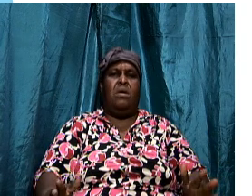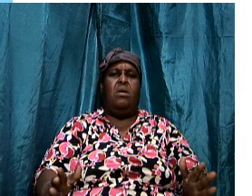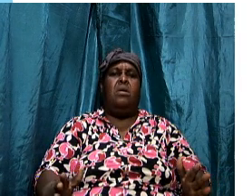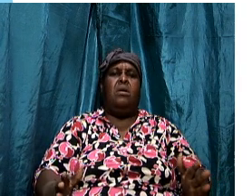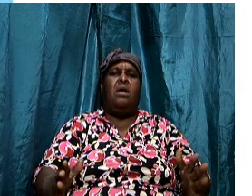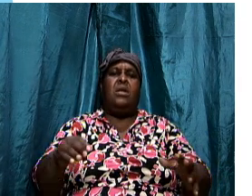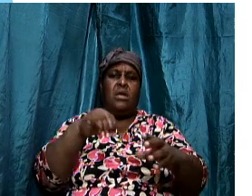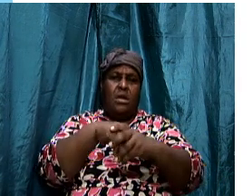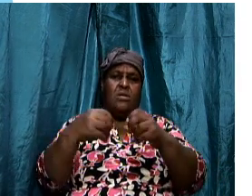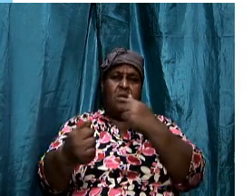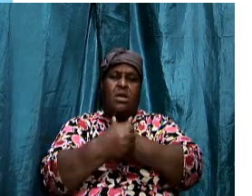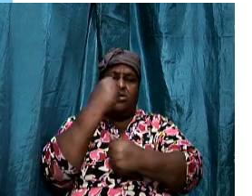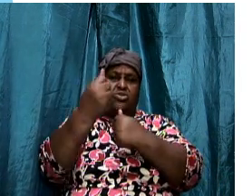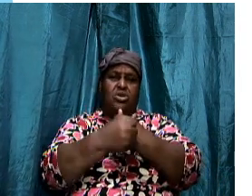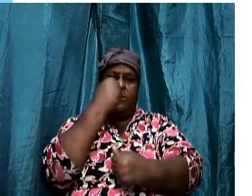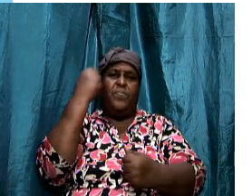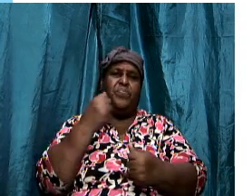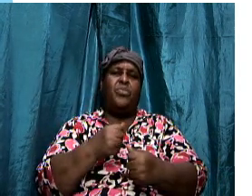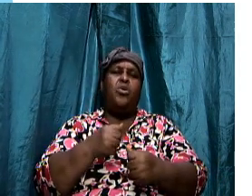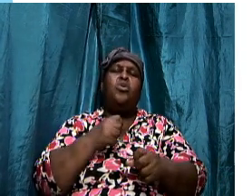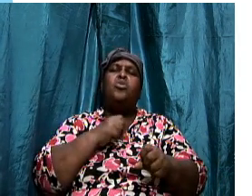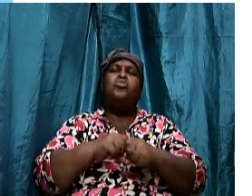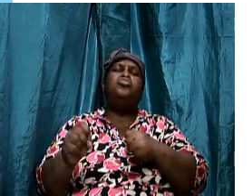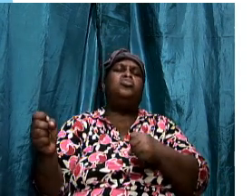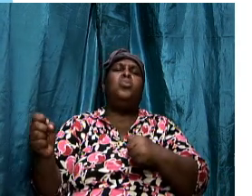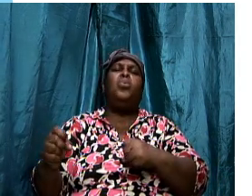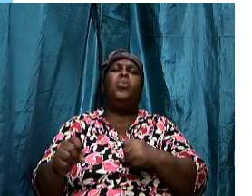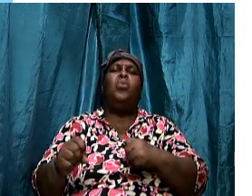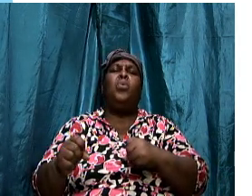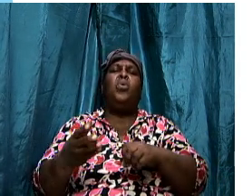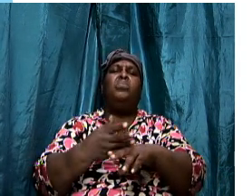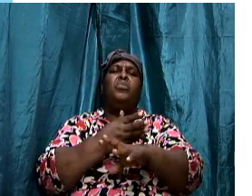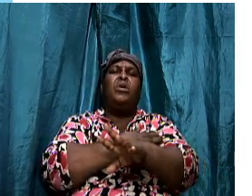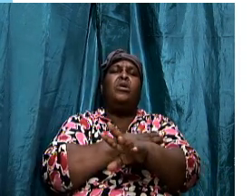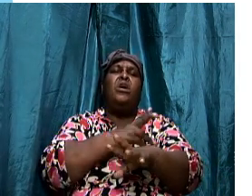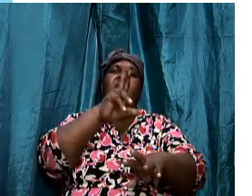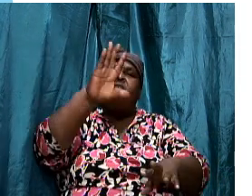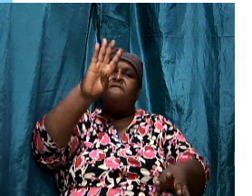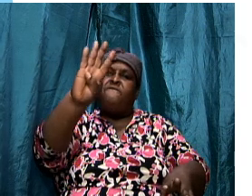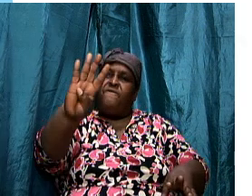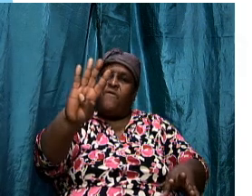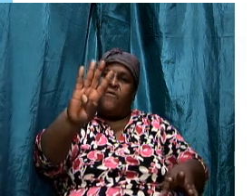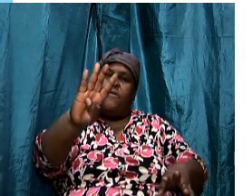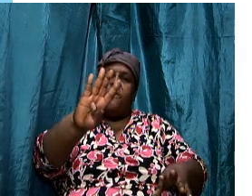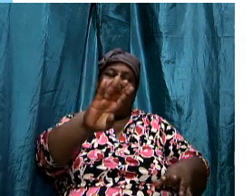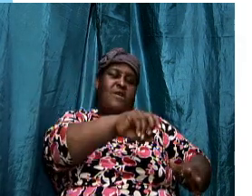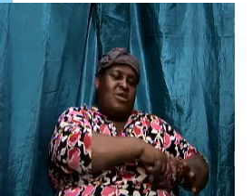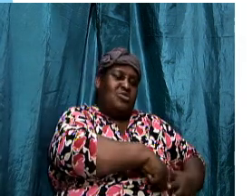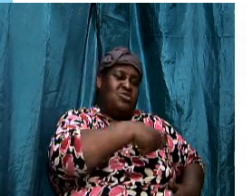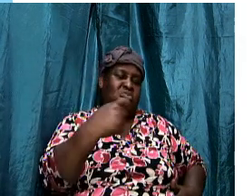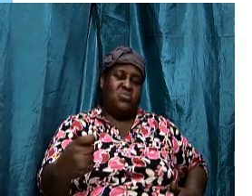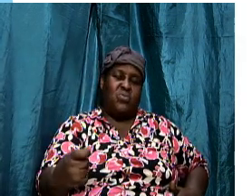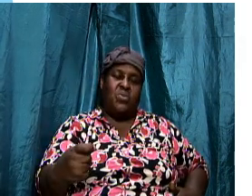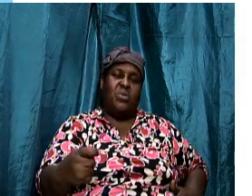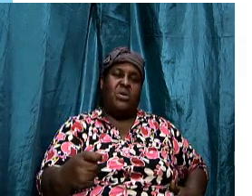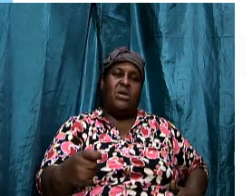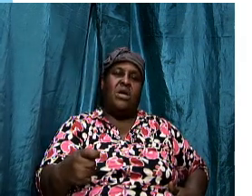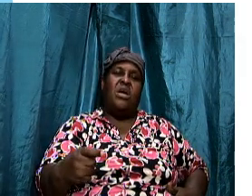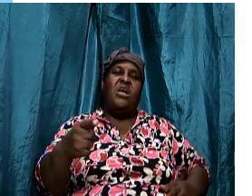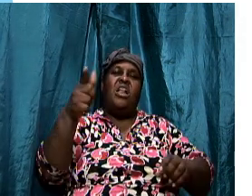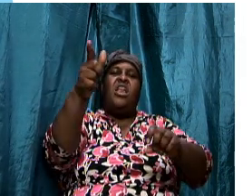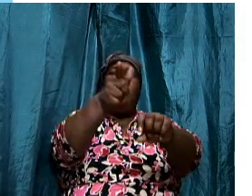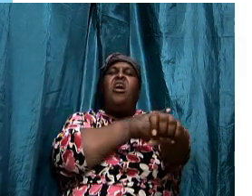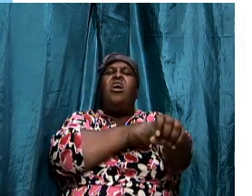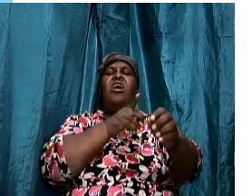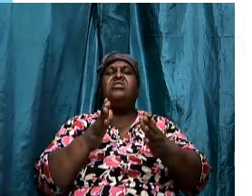that way. And so they upgraded that to a fourth sword, which was longer, slender, but it wasn't